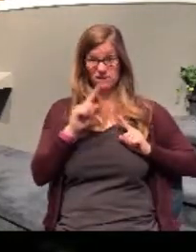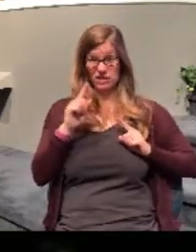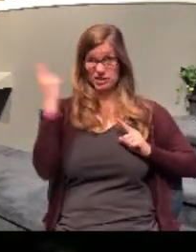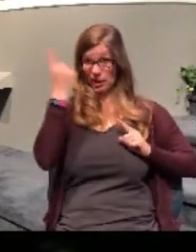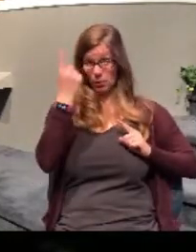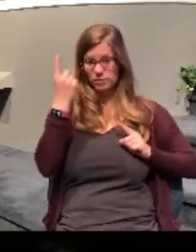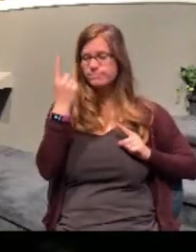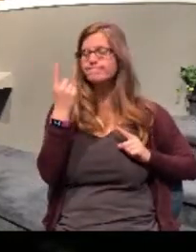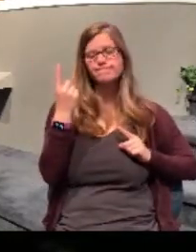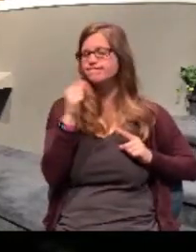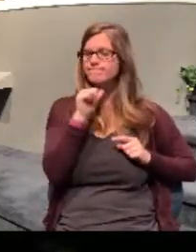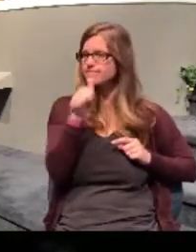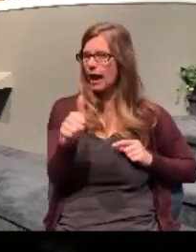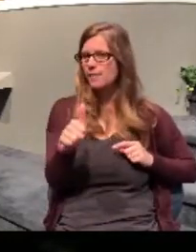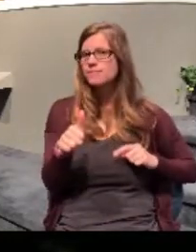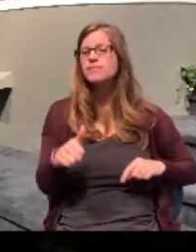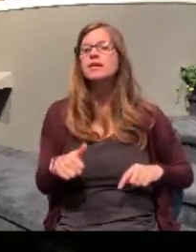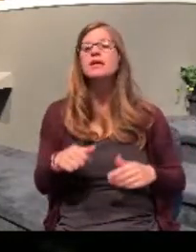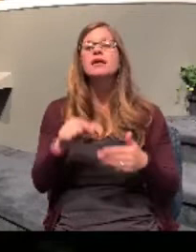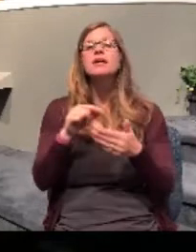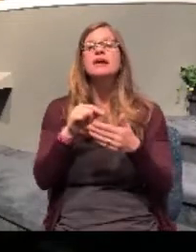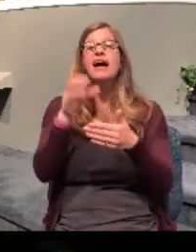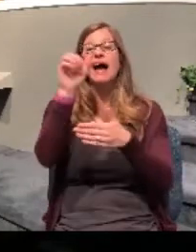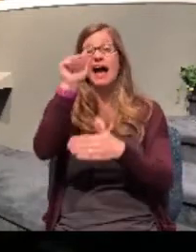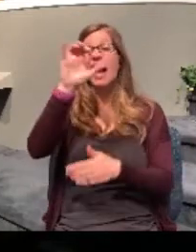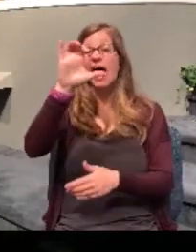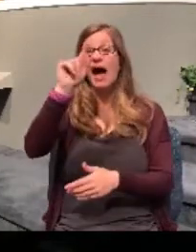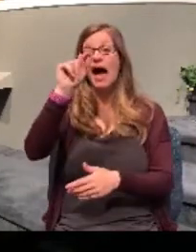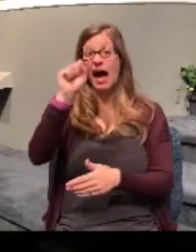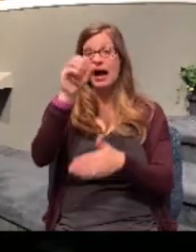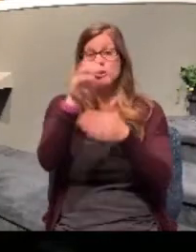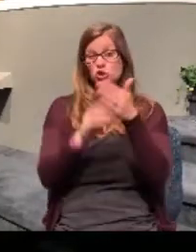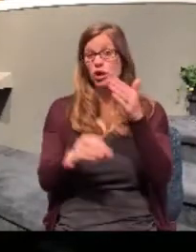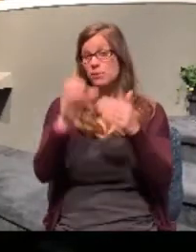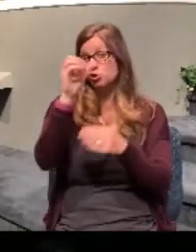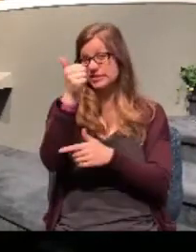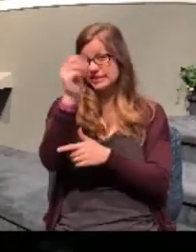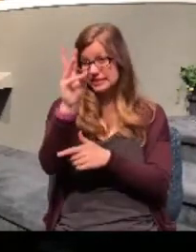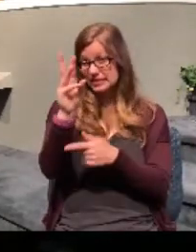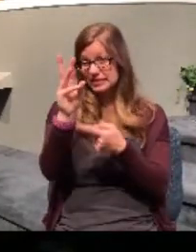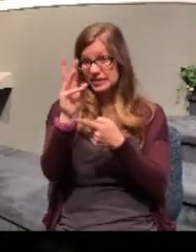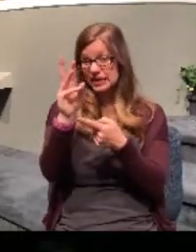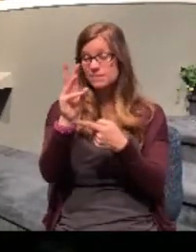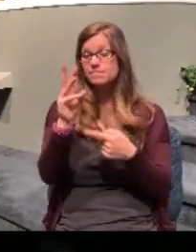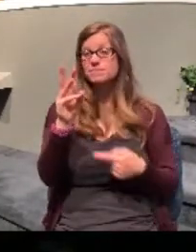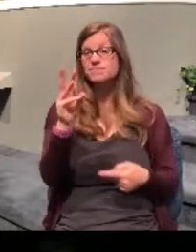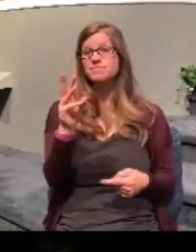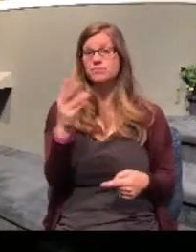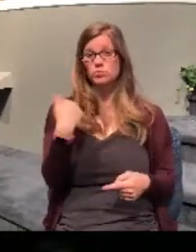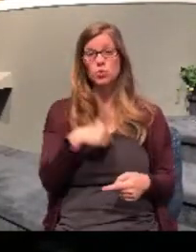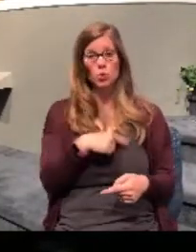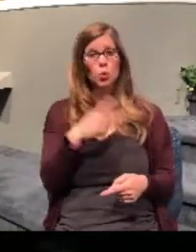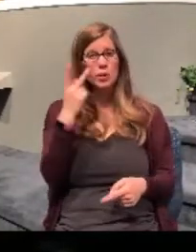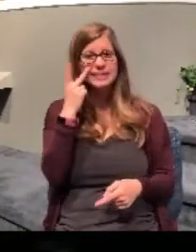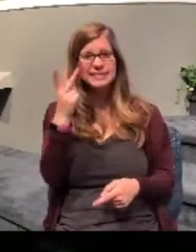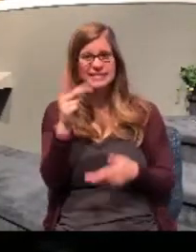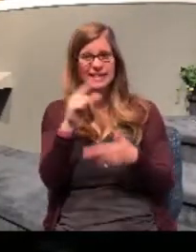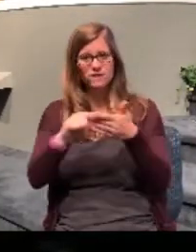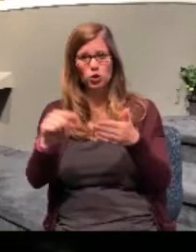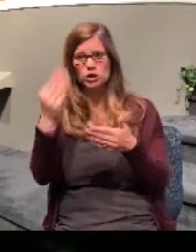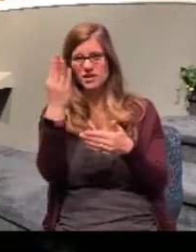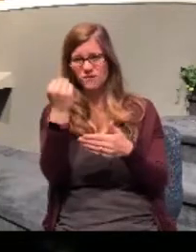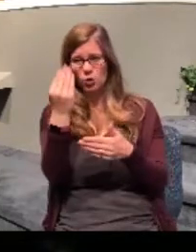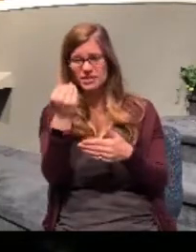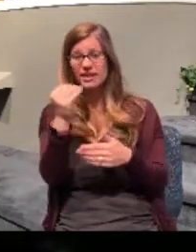10 and verse 9? Because here in Acts chapter 16 and we see in verse 14